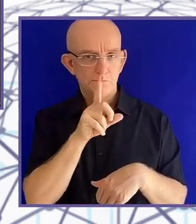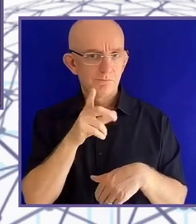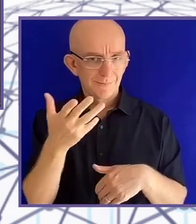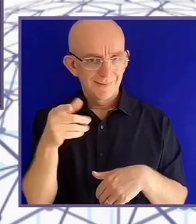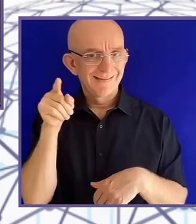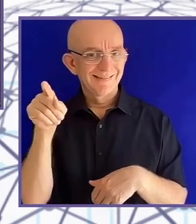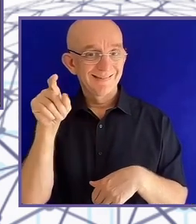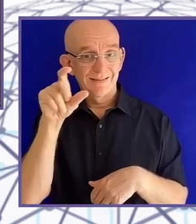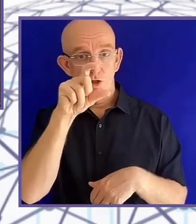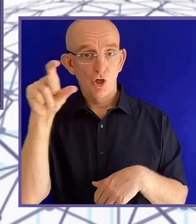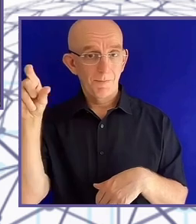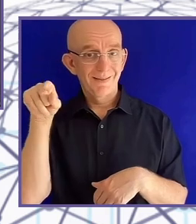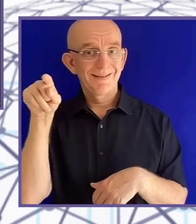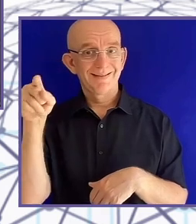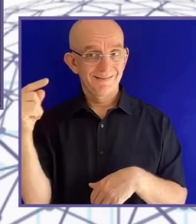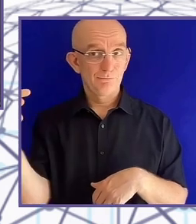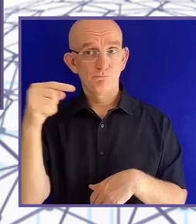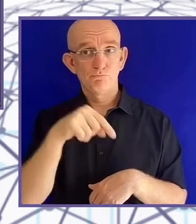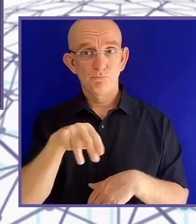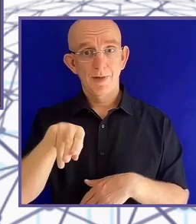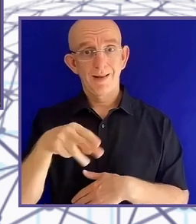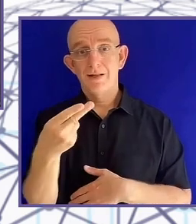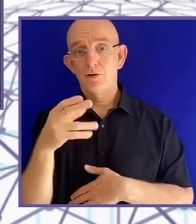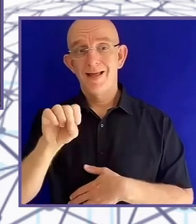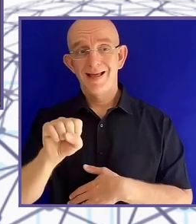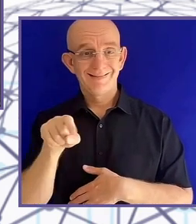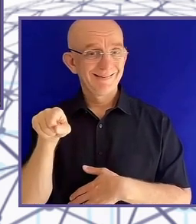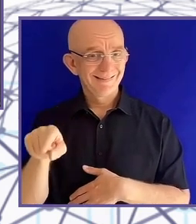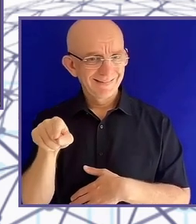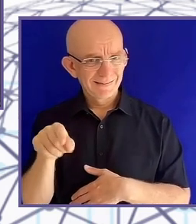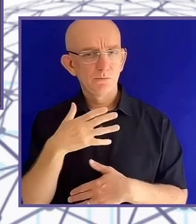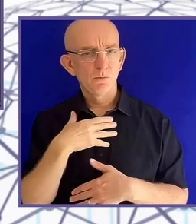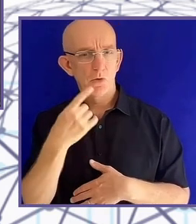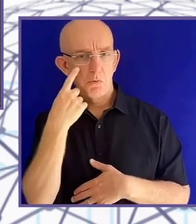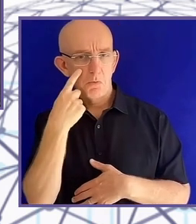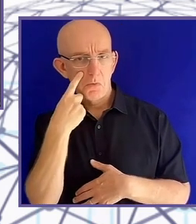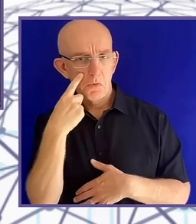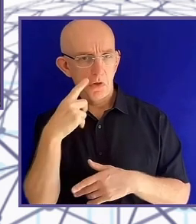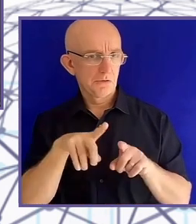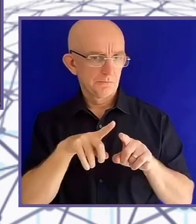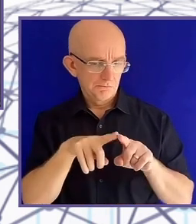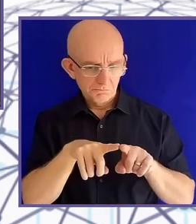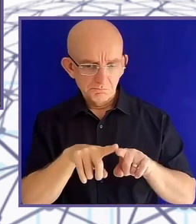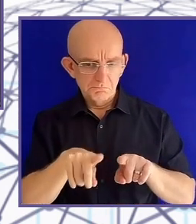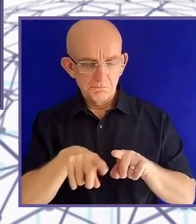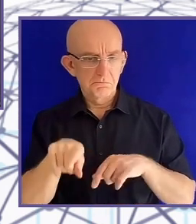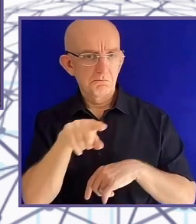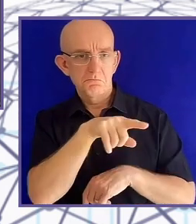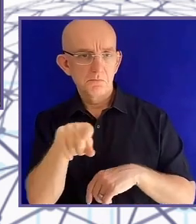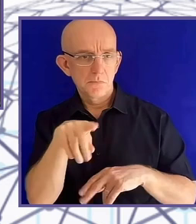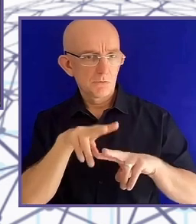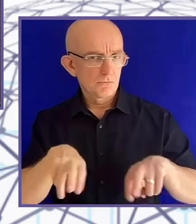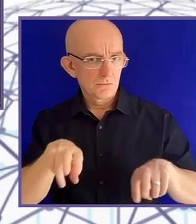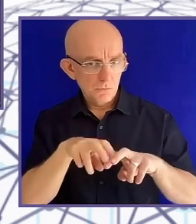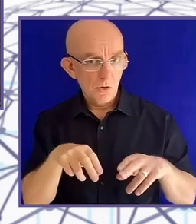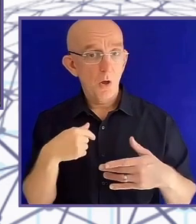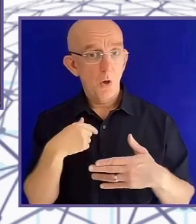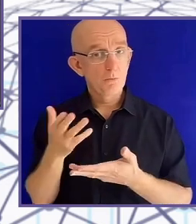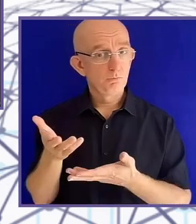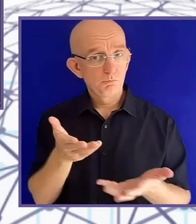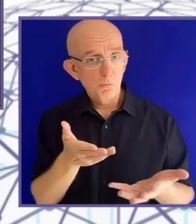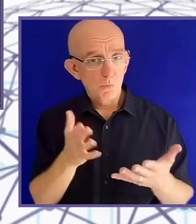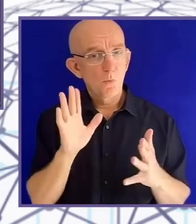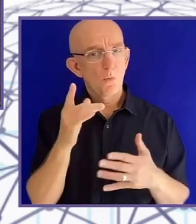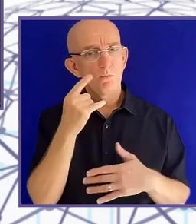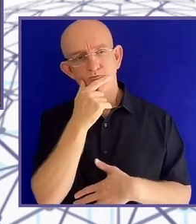And normally, it's a person who's very recently had a spinal injury and still would maybe like to walk. All